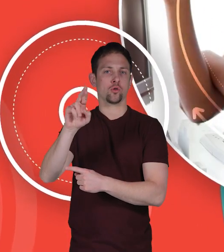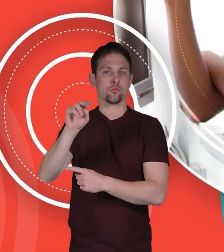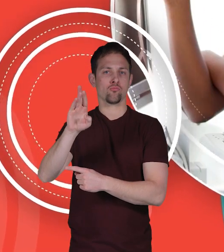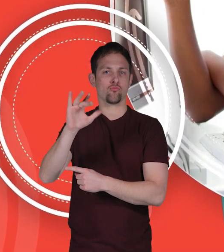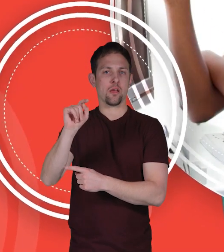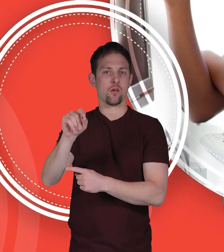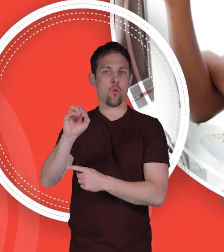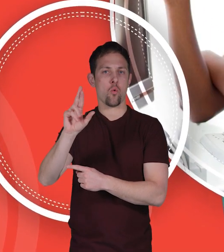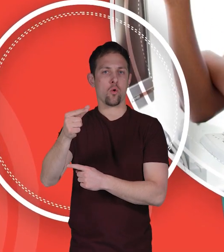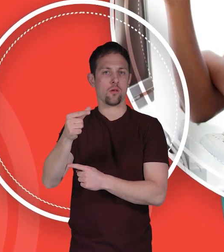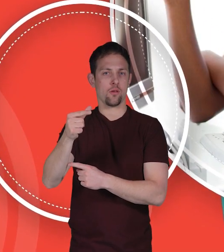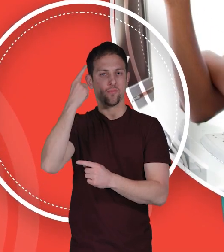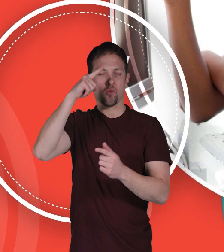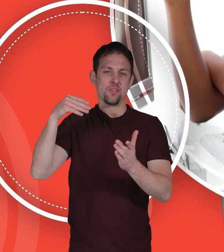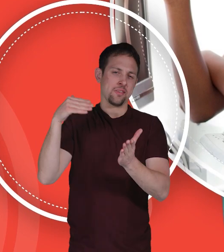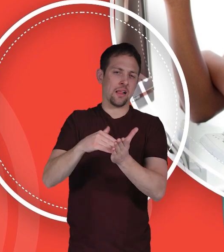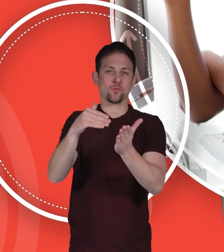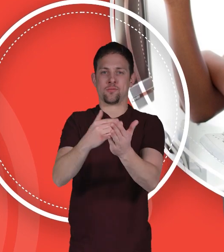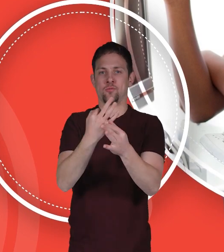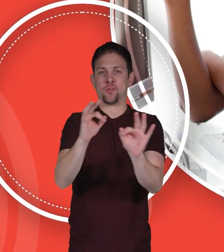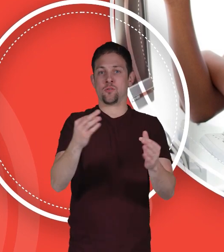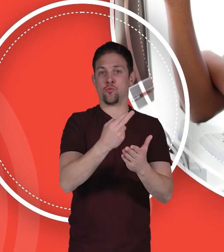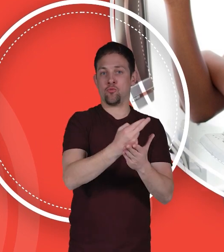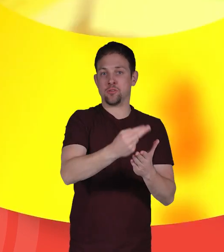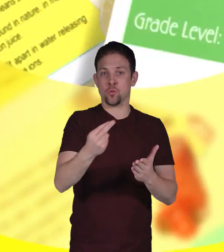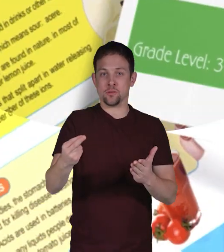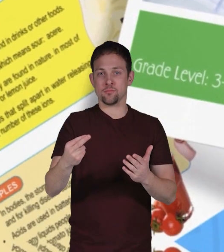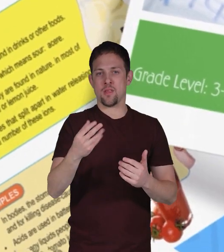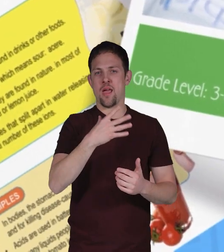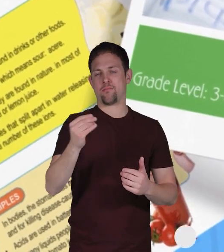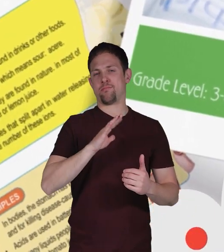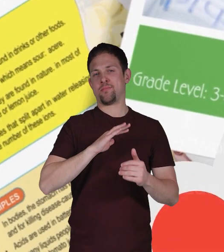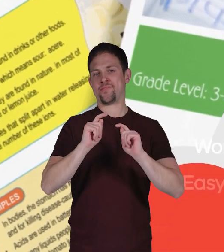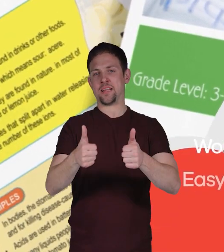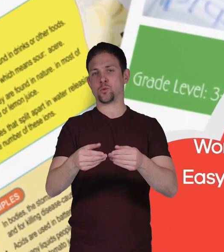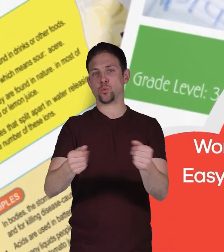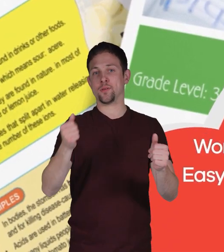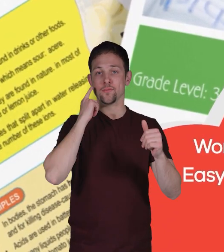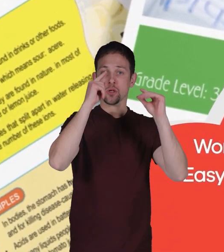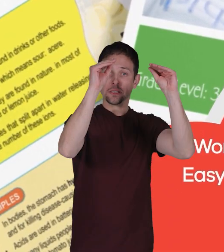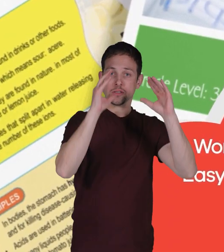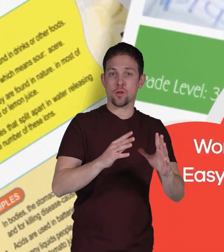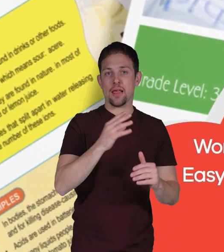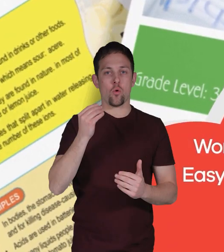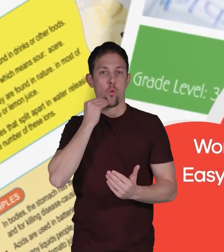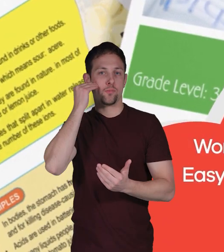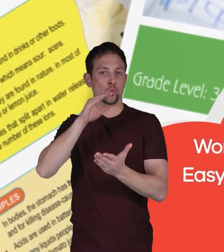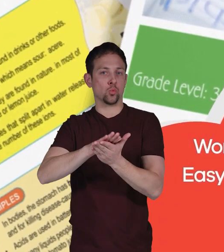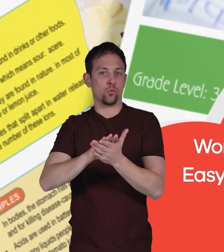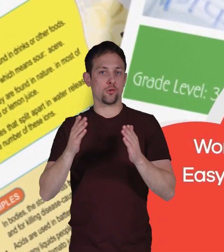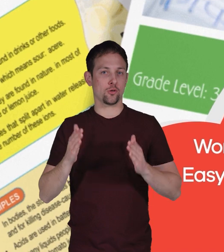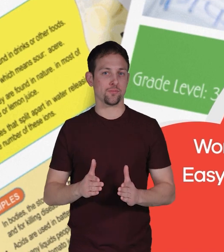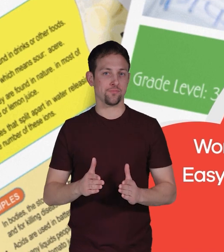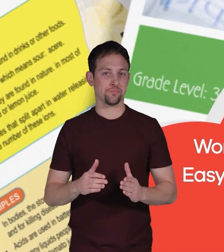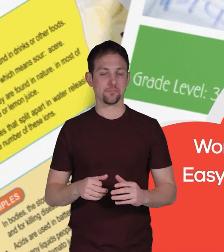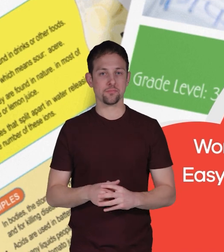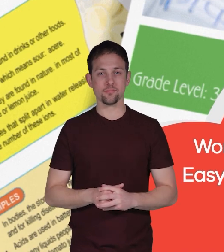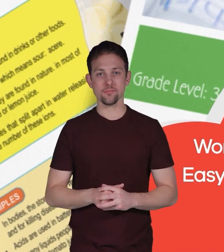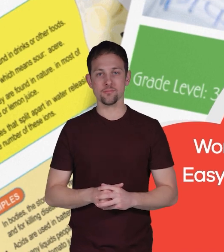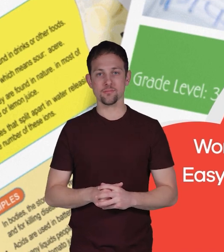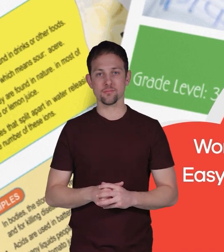.org for thousands of free resources and turnkey solutions for teachers and homeschoolers.